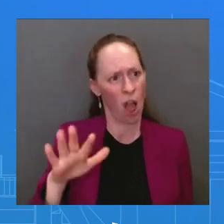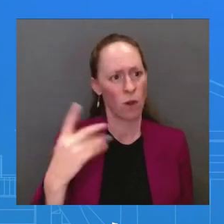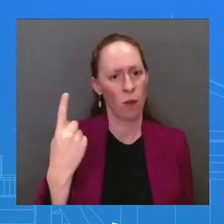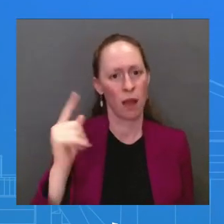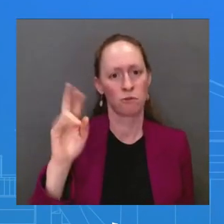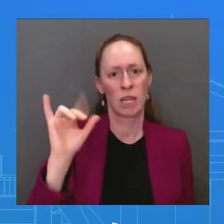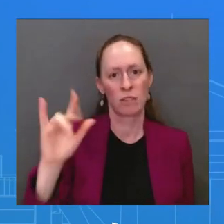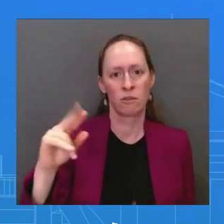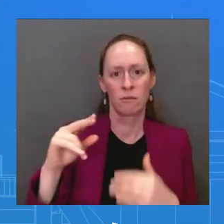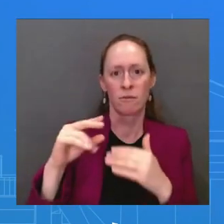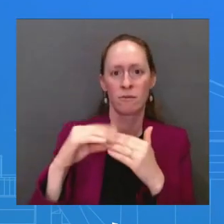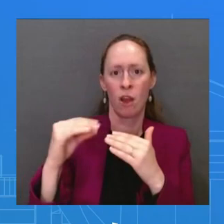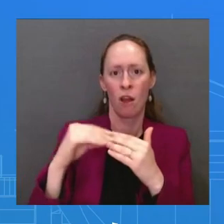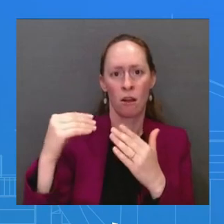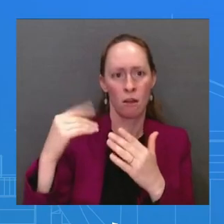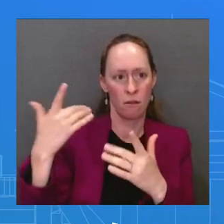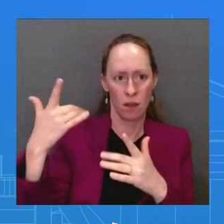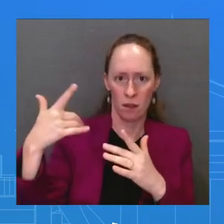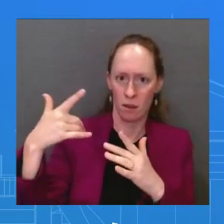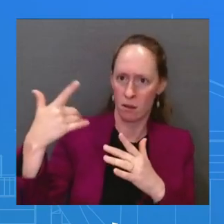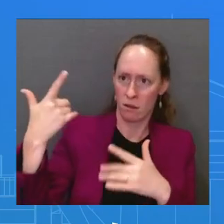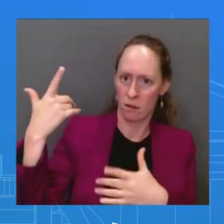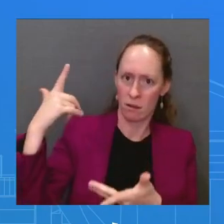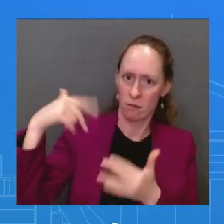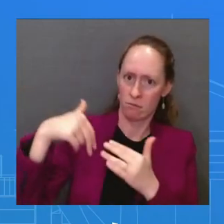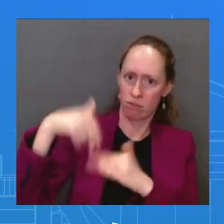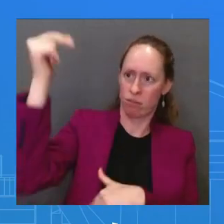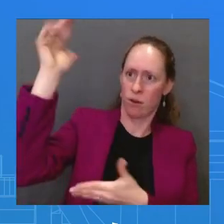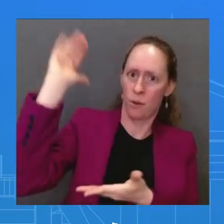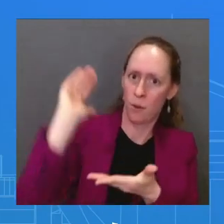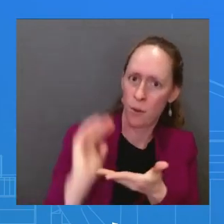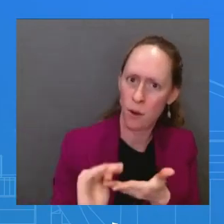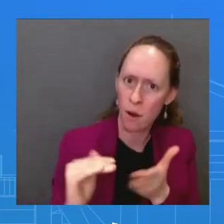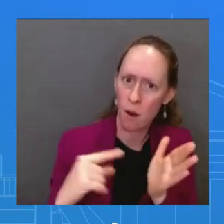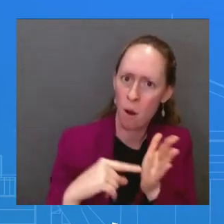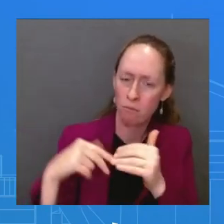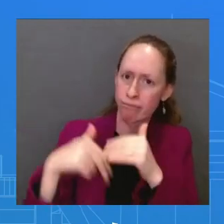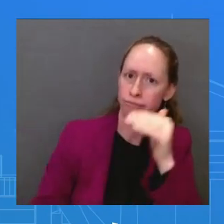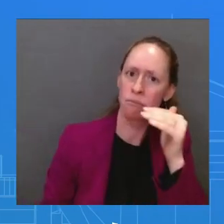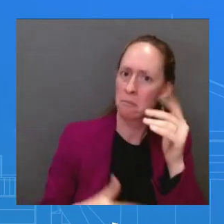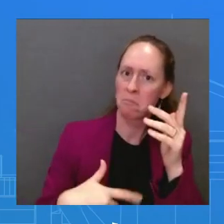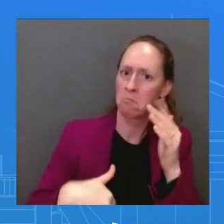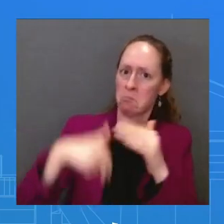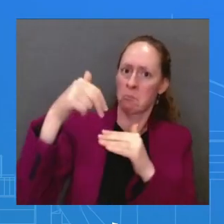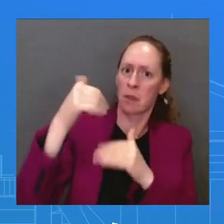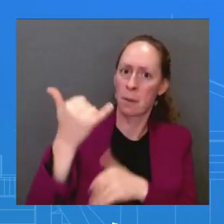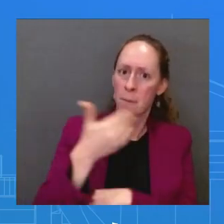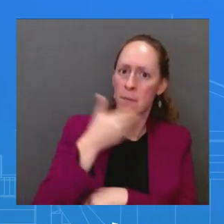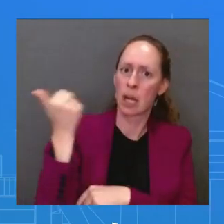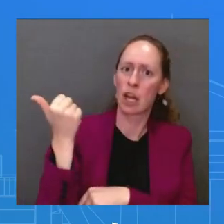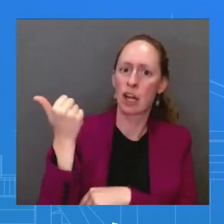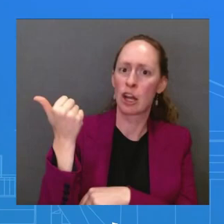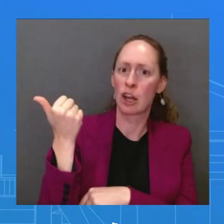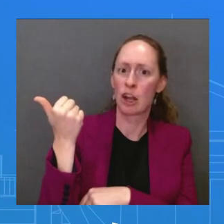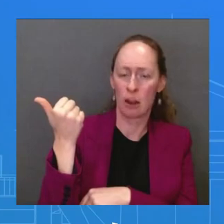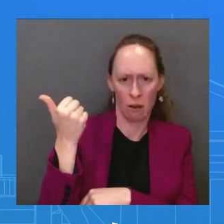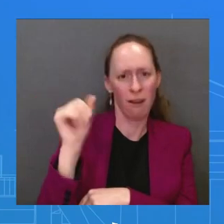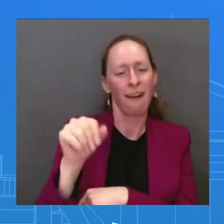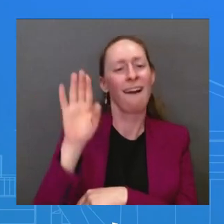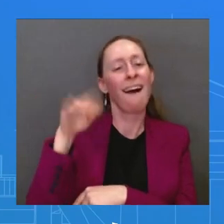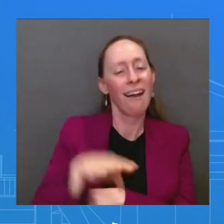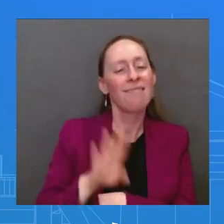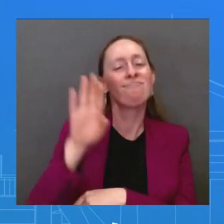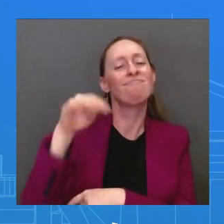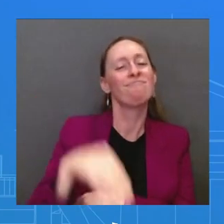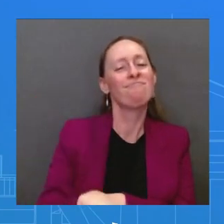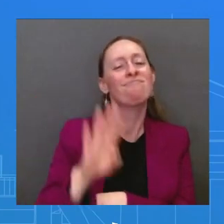top, it could be volatile. And that's why the President has taken action, right, more than $2 trillion to lower the deficit. And that's what he's going